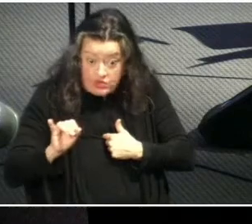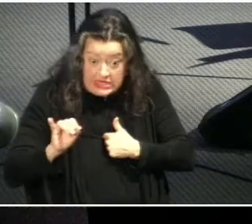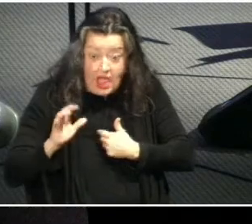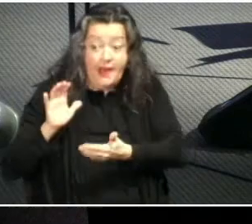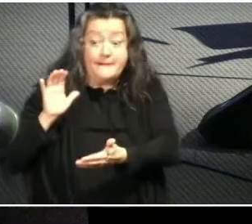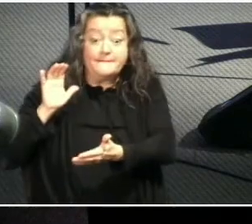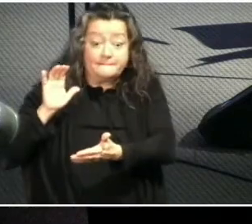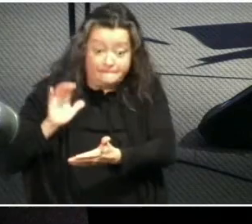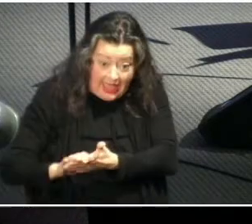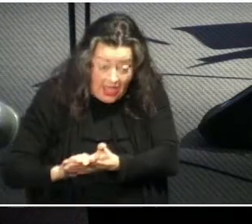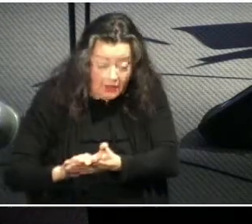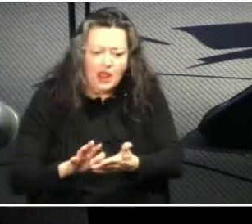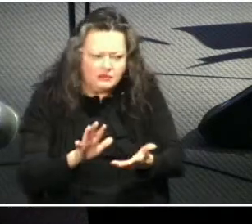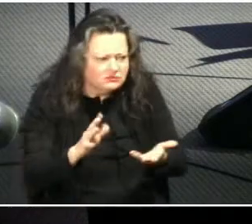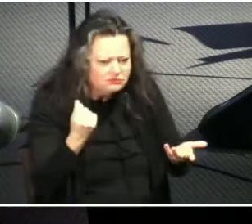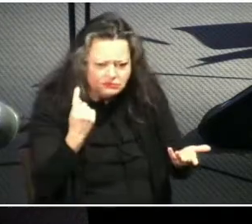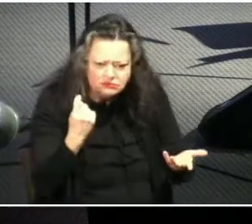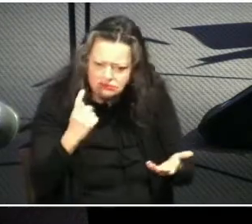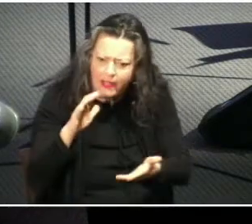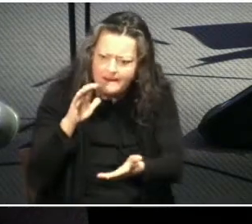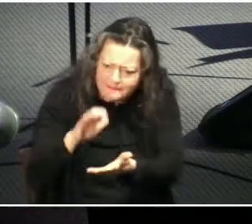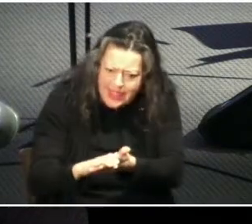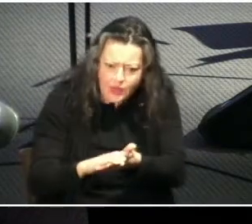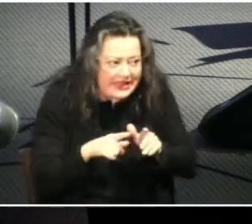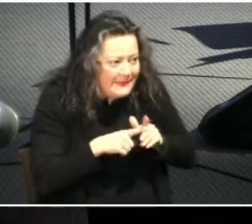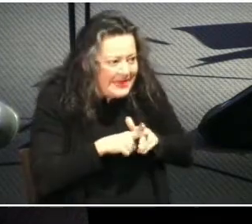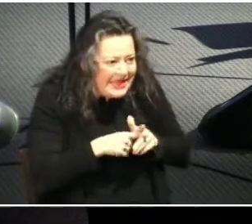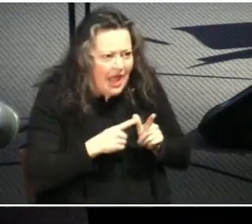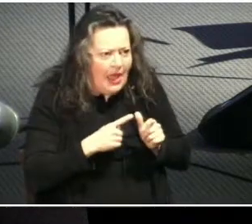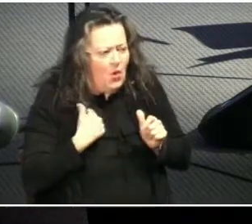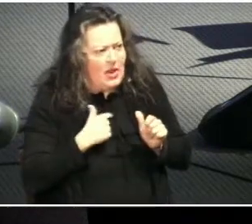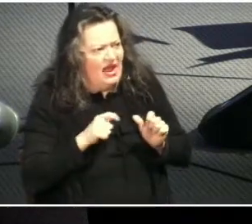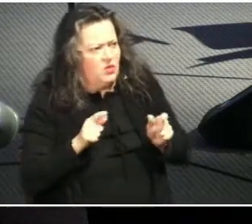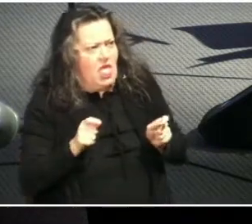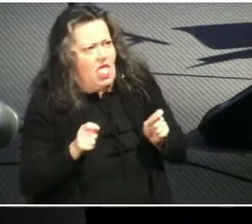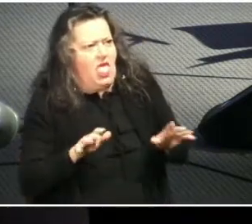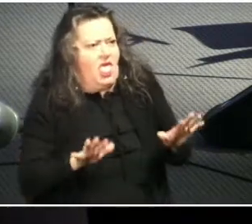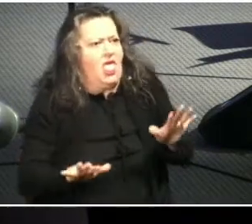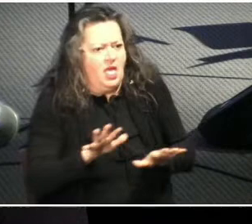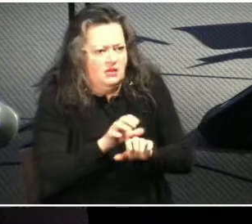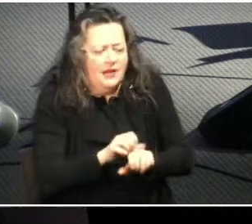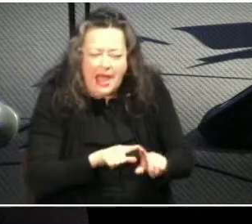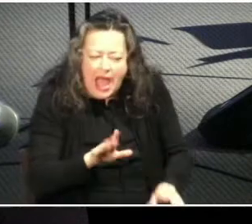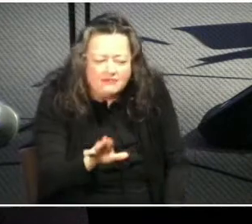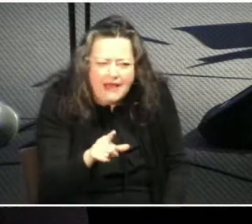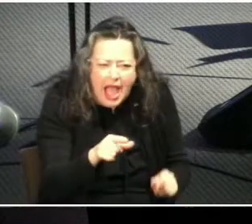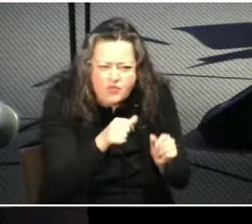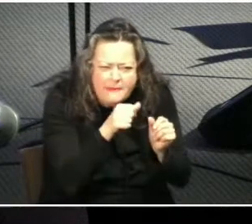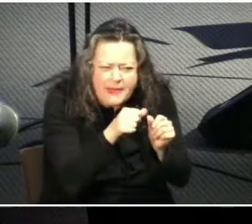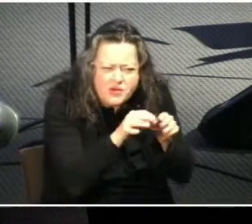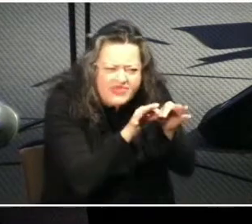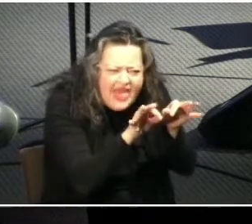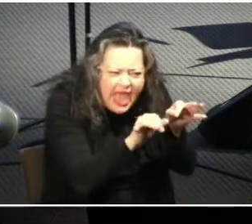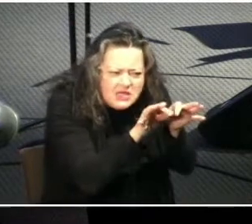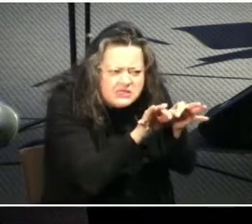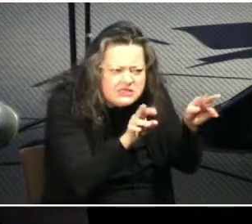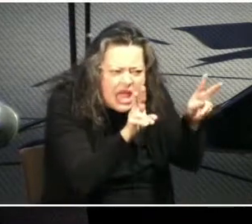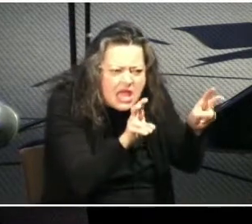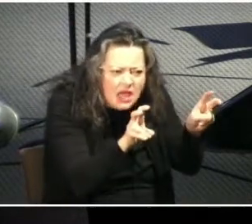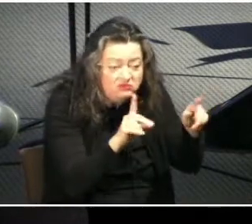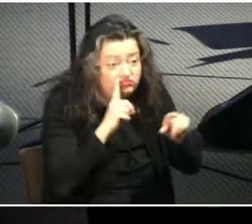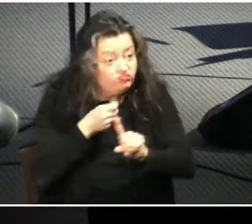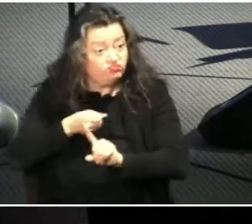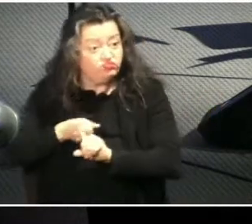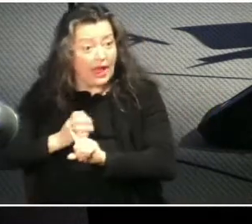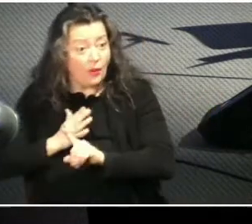we had to make the usual adjustments that come in the early years but i can't remember this verse coming up a lot in our